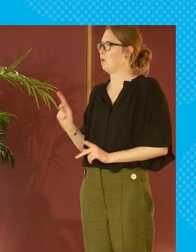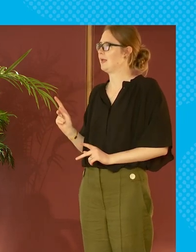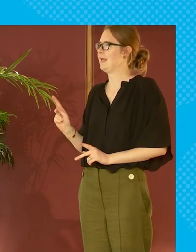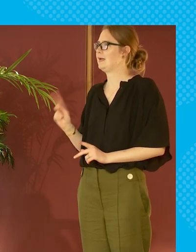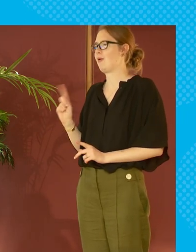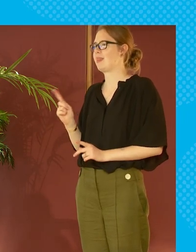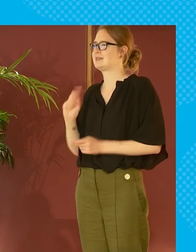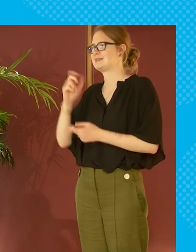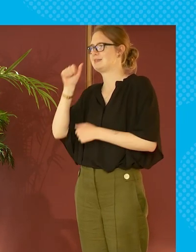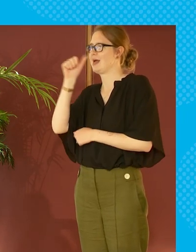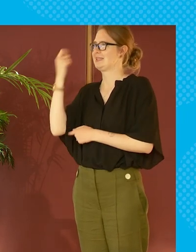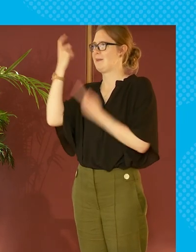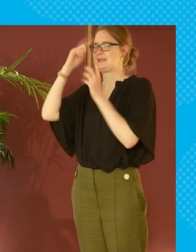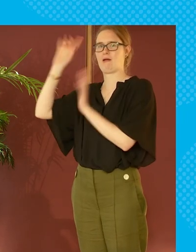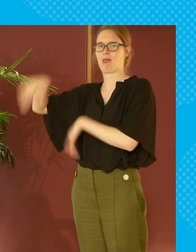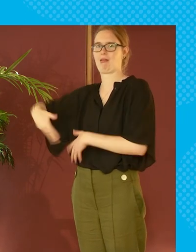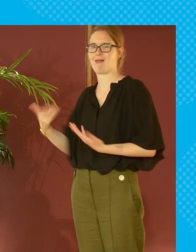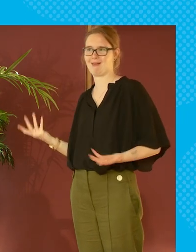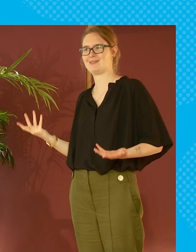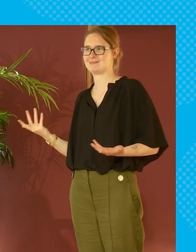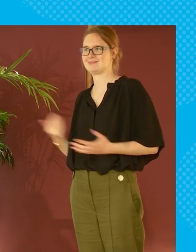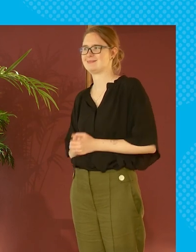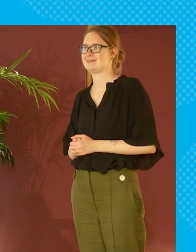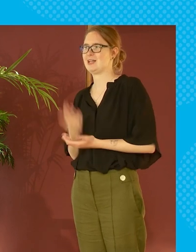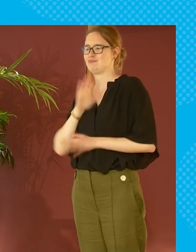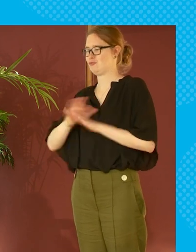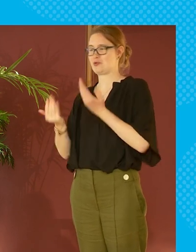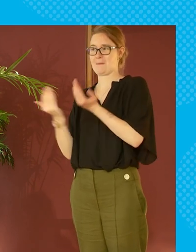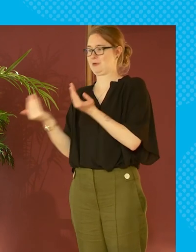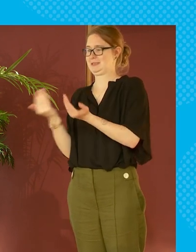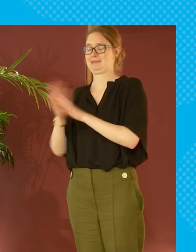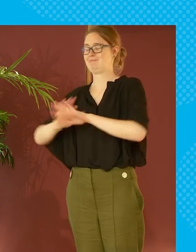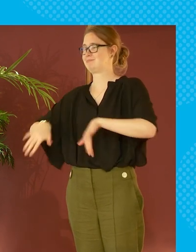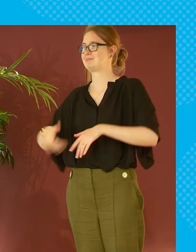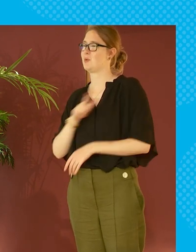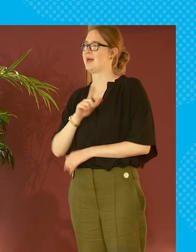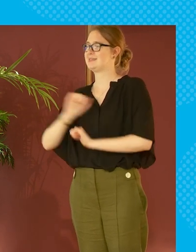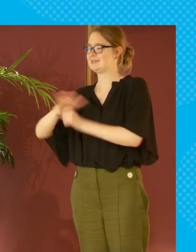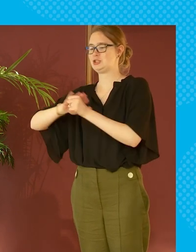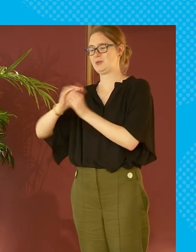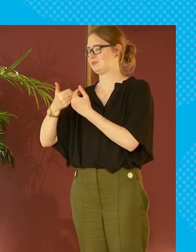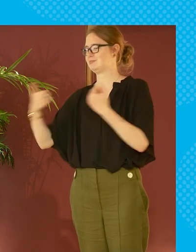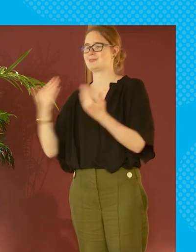just thought all right okay so that was that academic idea out the window you know no comparison to be made there because the situations were not